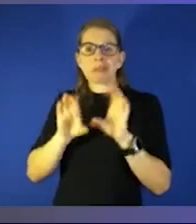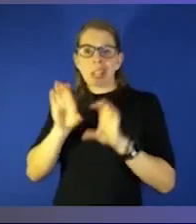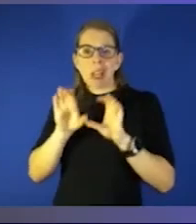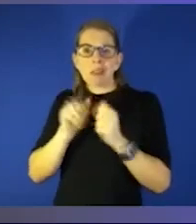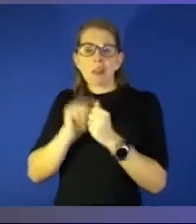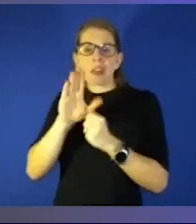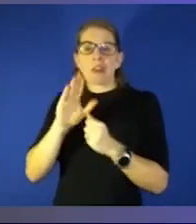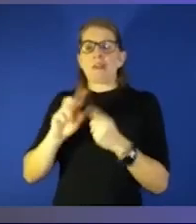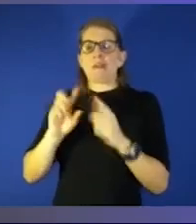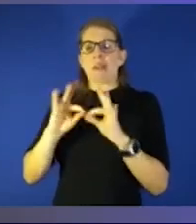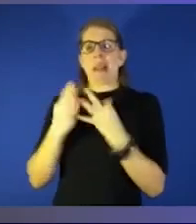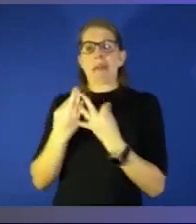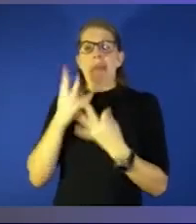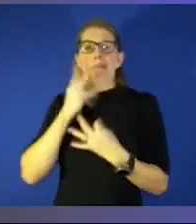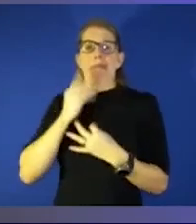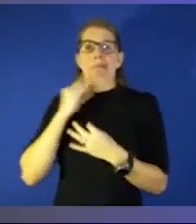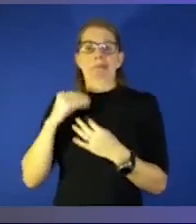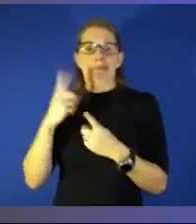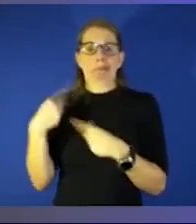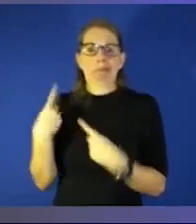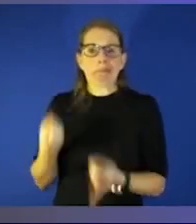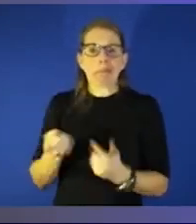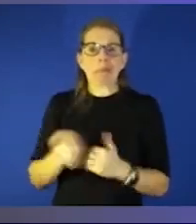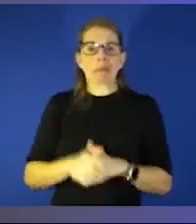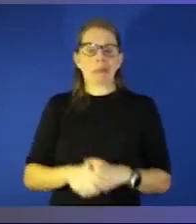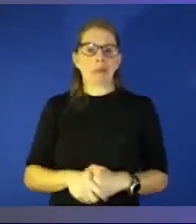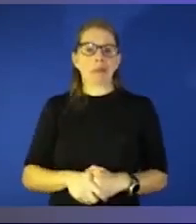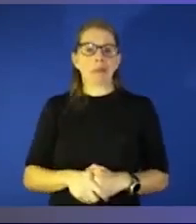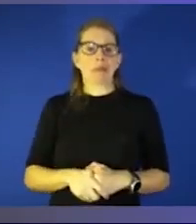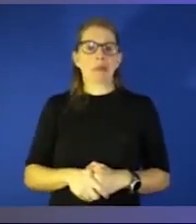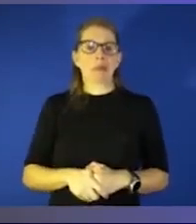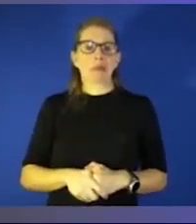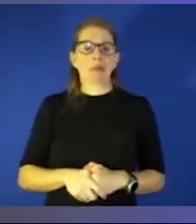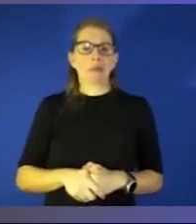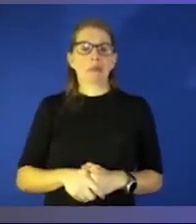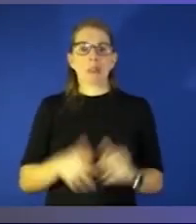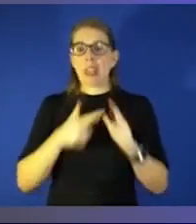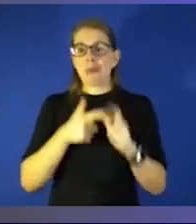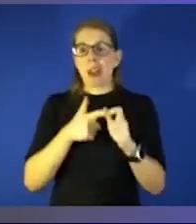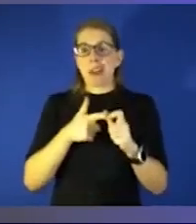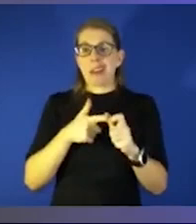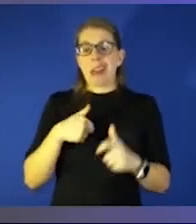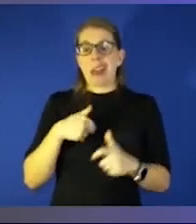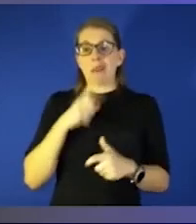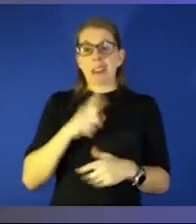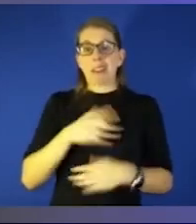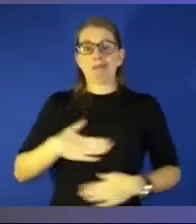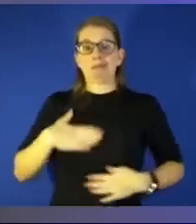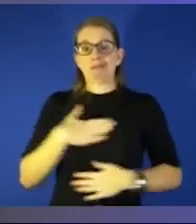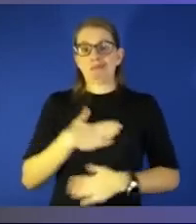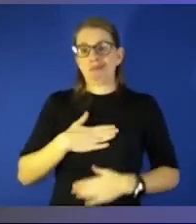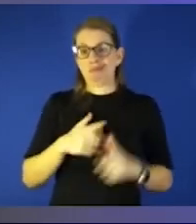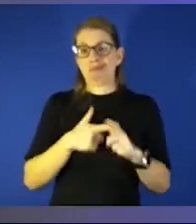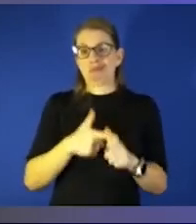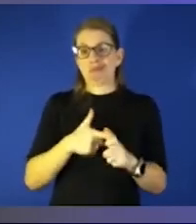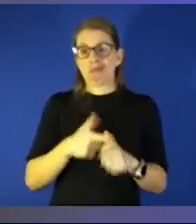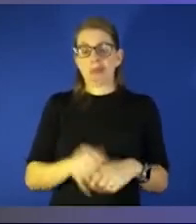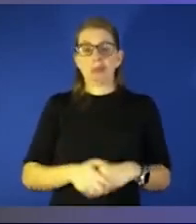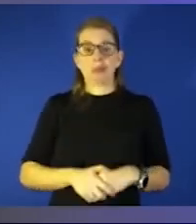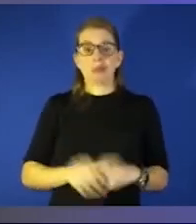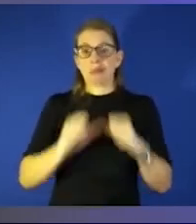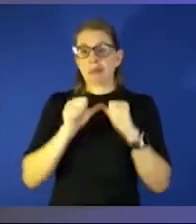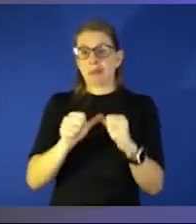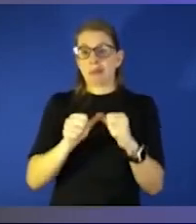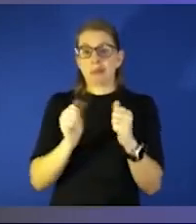through um running's a passion of mine so continuing with